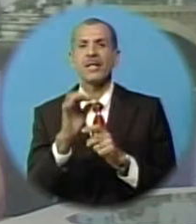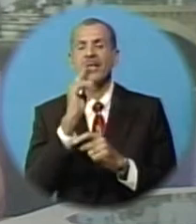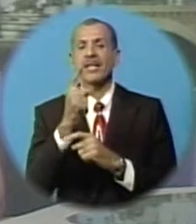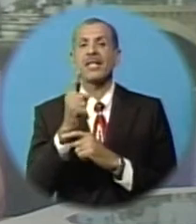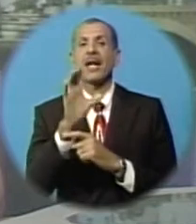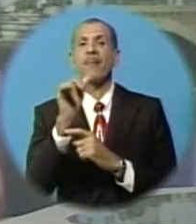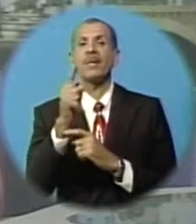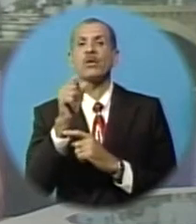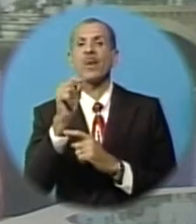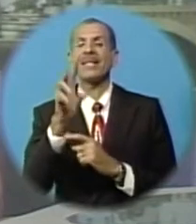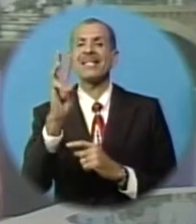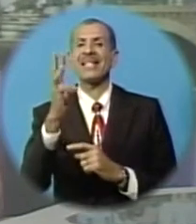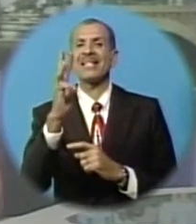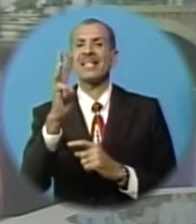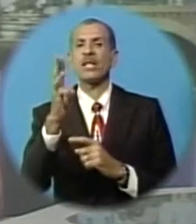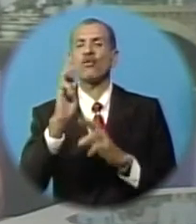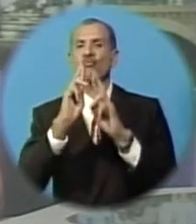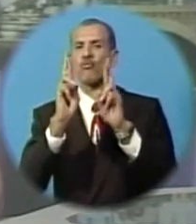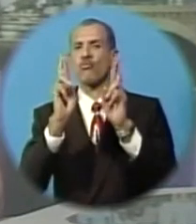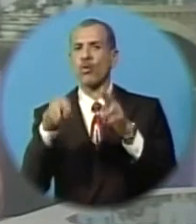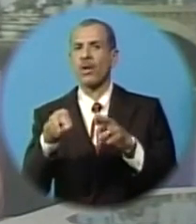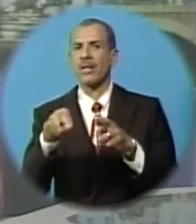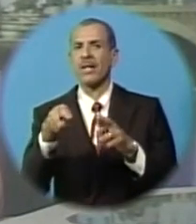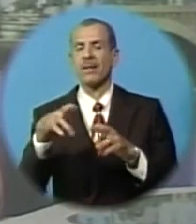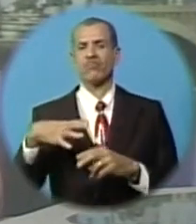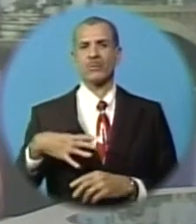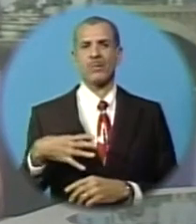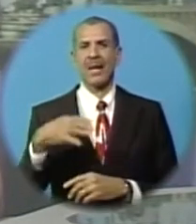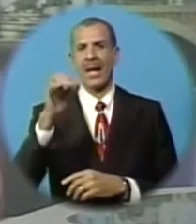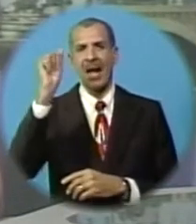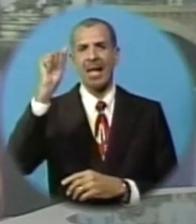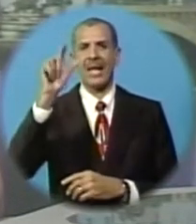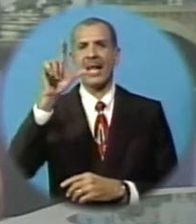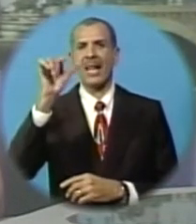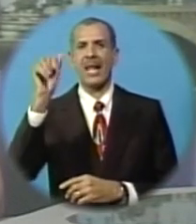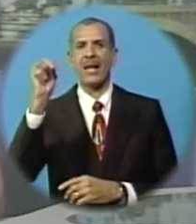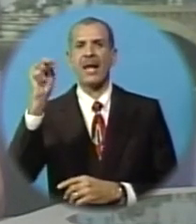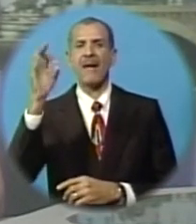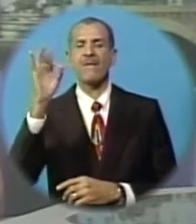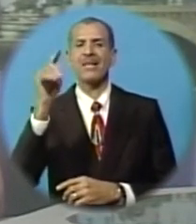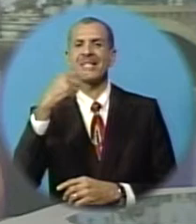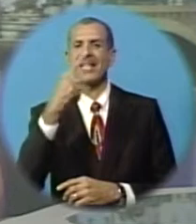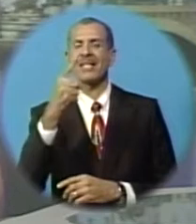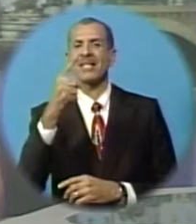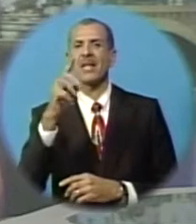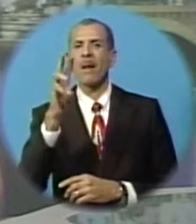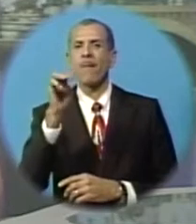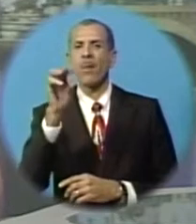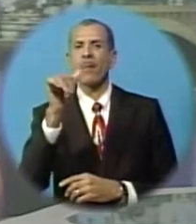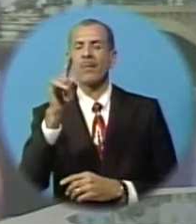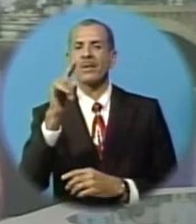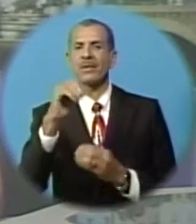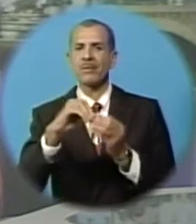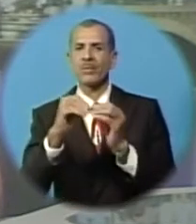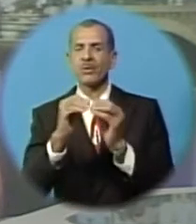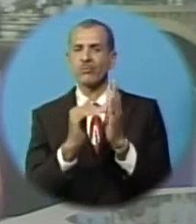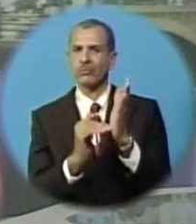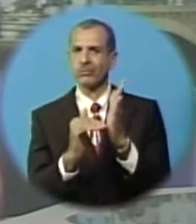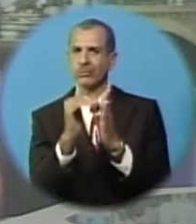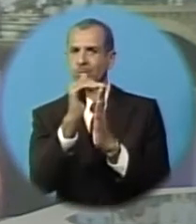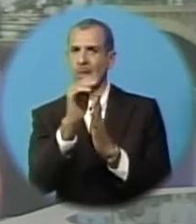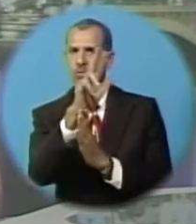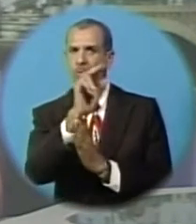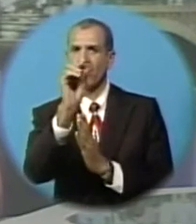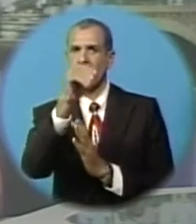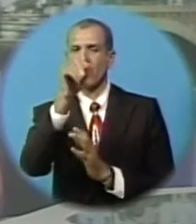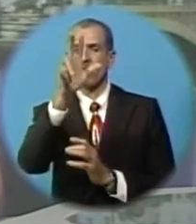company's 2016 annual report, Chairman Sir Alan Fields also revealed that mobile revenue grew by 3.3% over